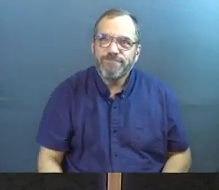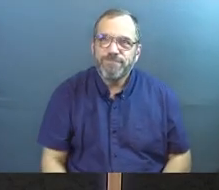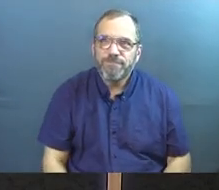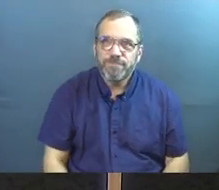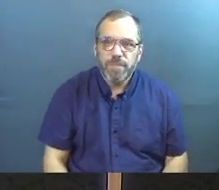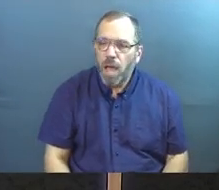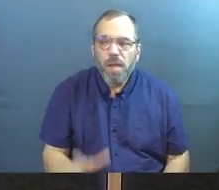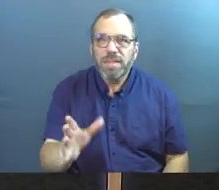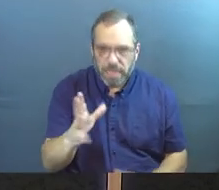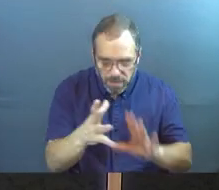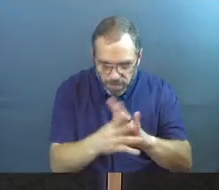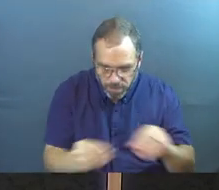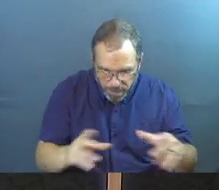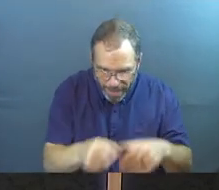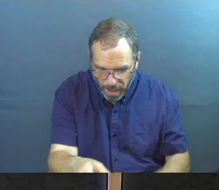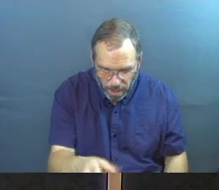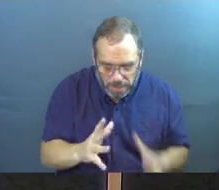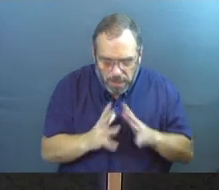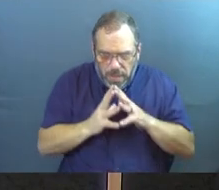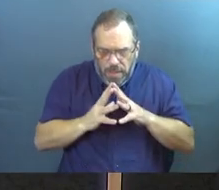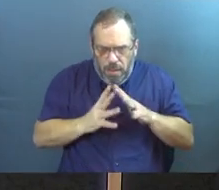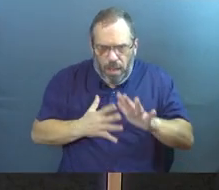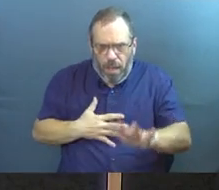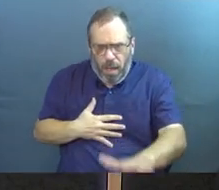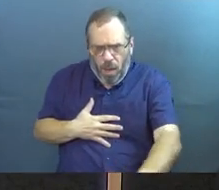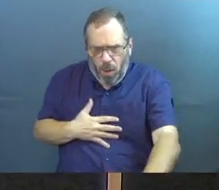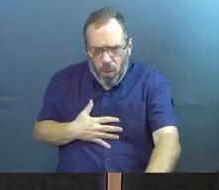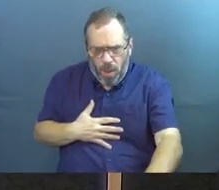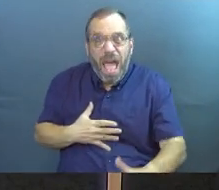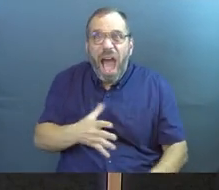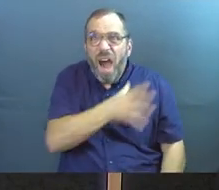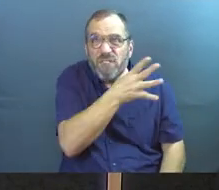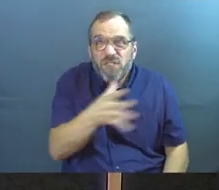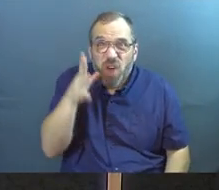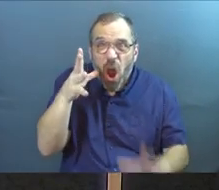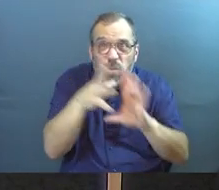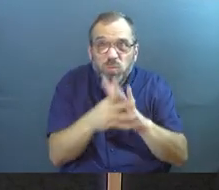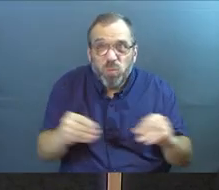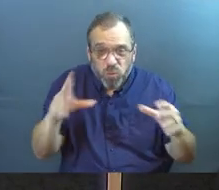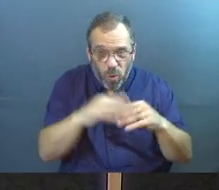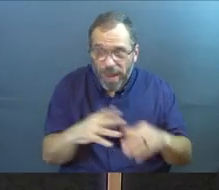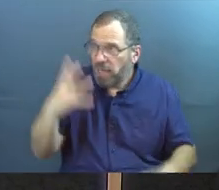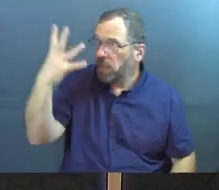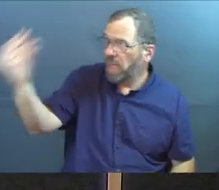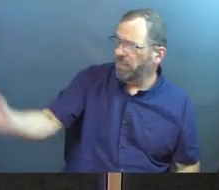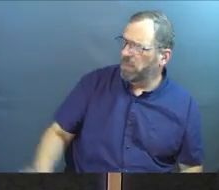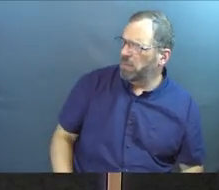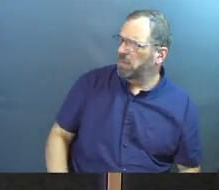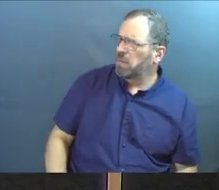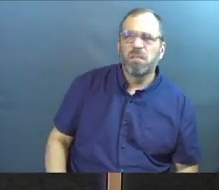Because these parables should terrify you. He gave a farming illustration and walked away.